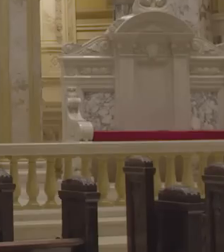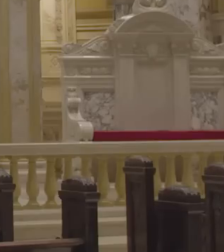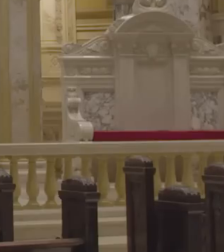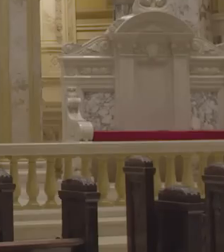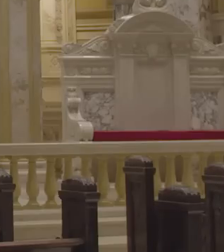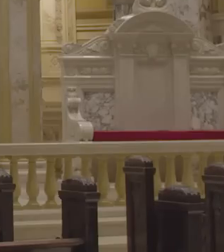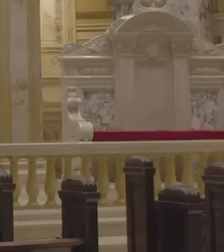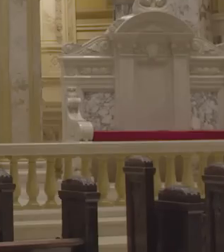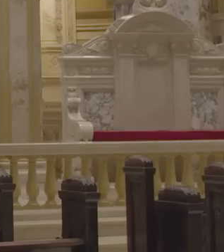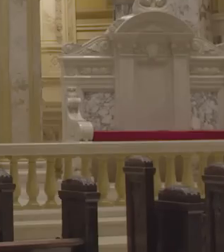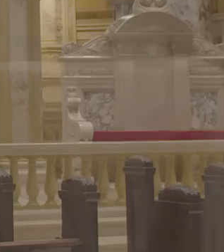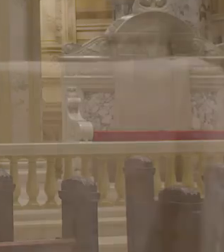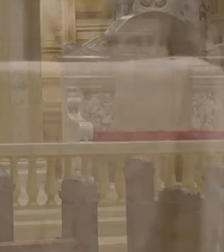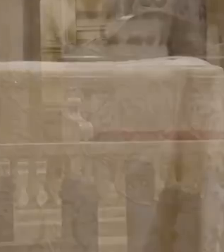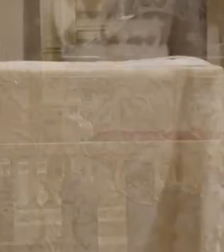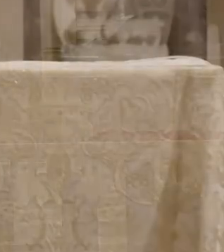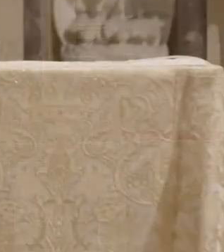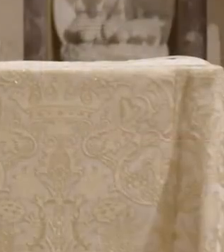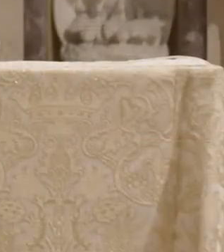Let us pray.